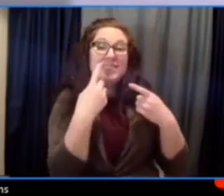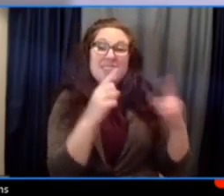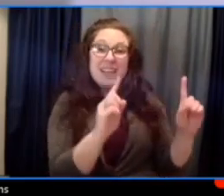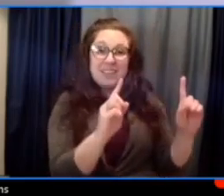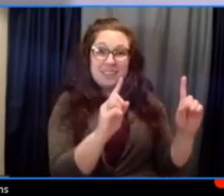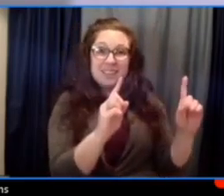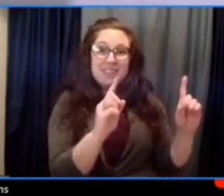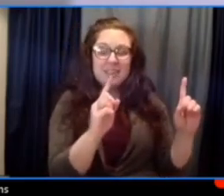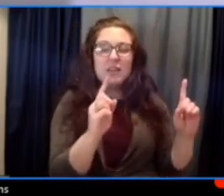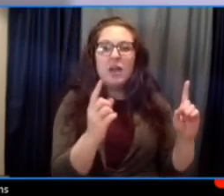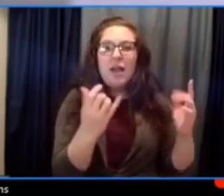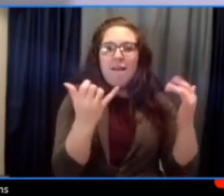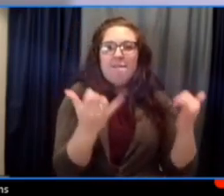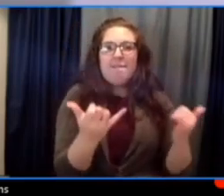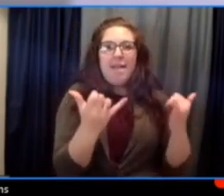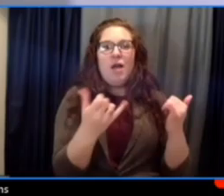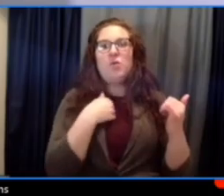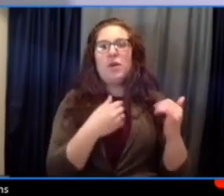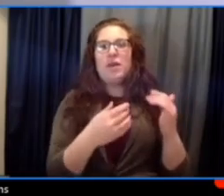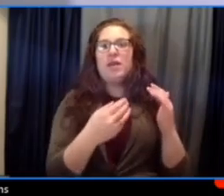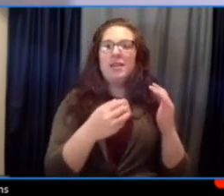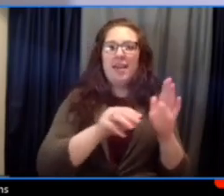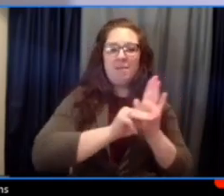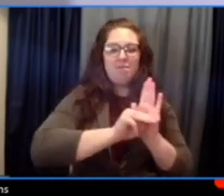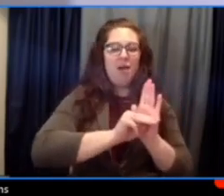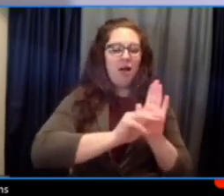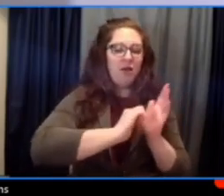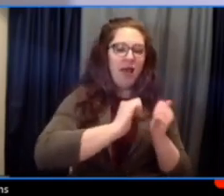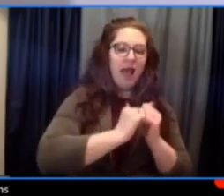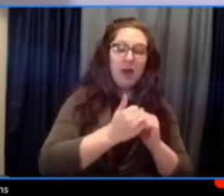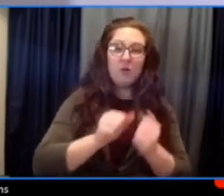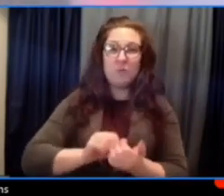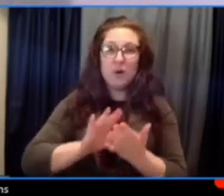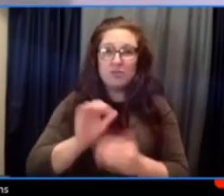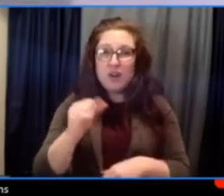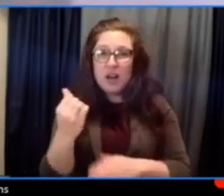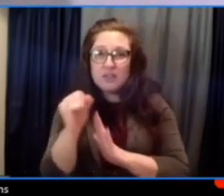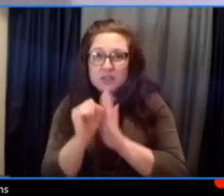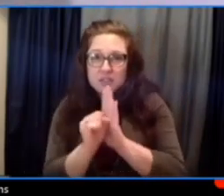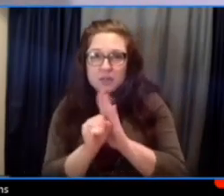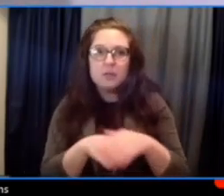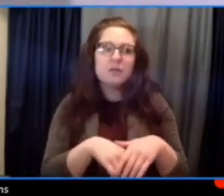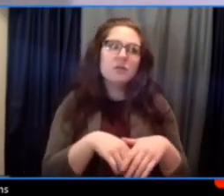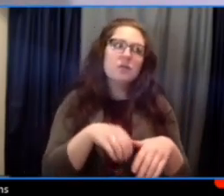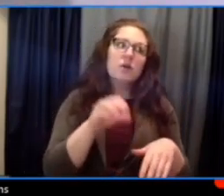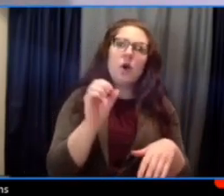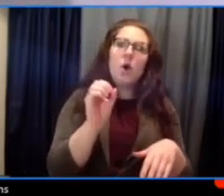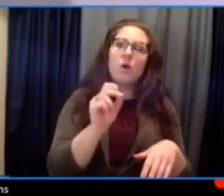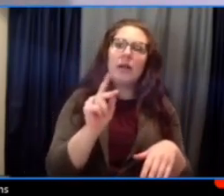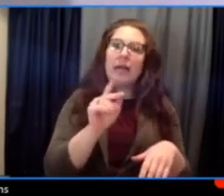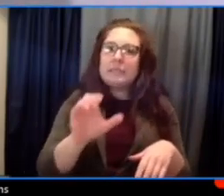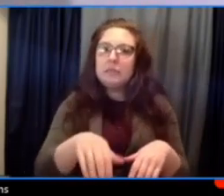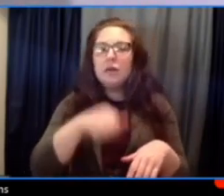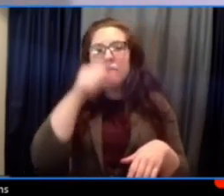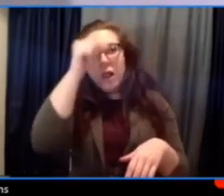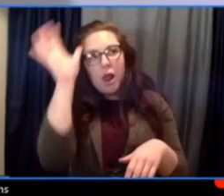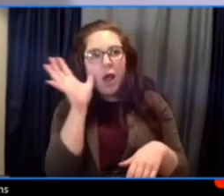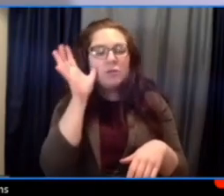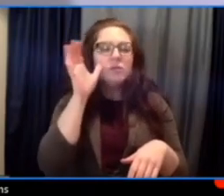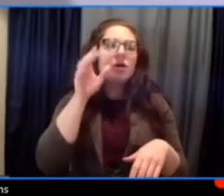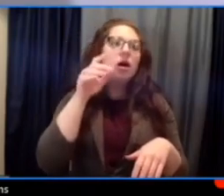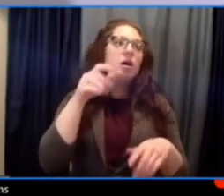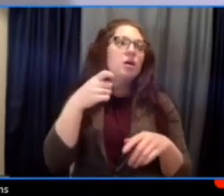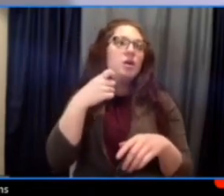of how to do that in other states, you know, places like Oklahoma, Arkansas, Alaska, you've already mentioned